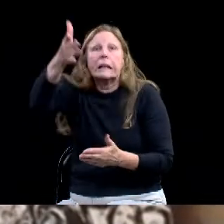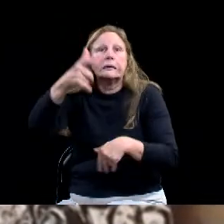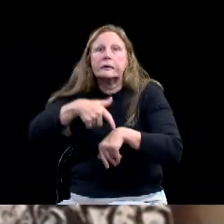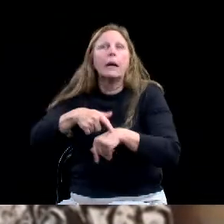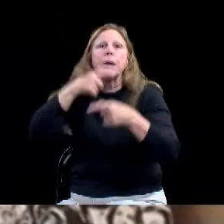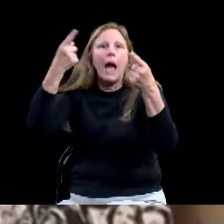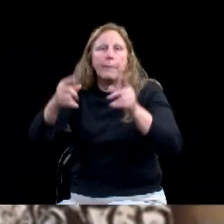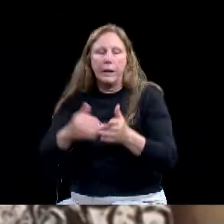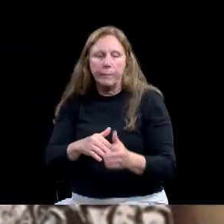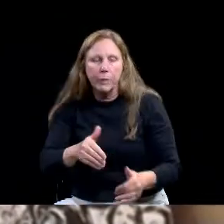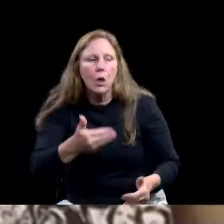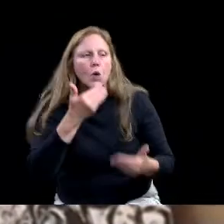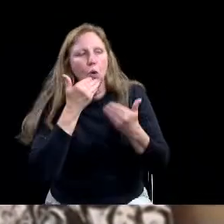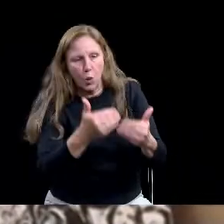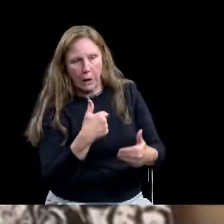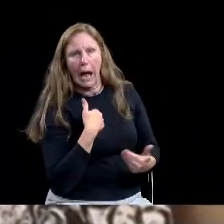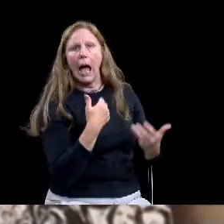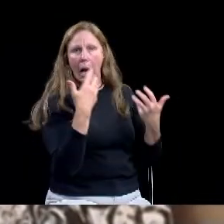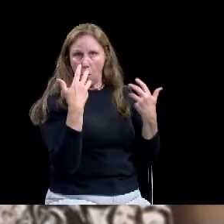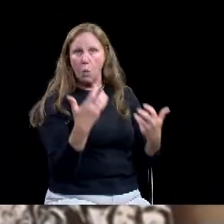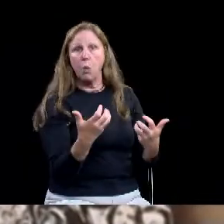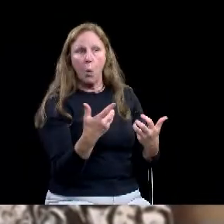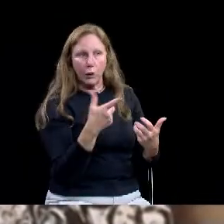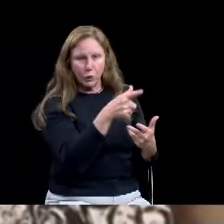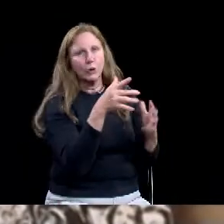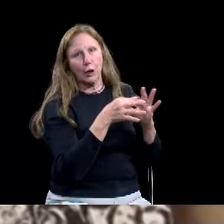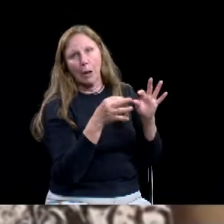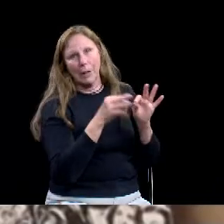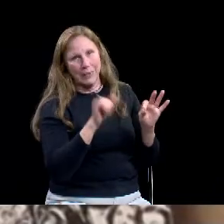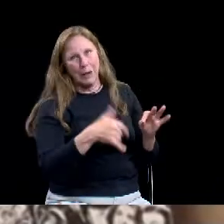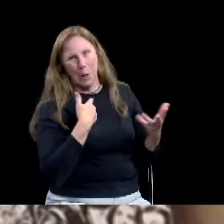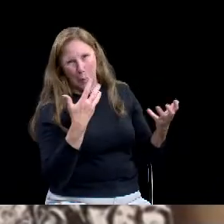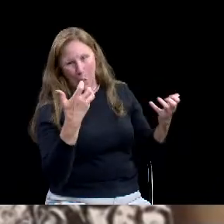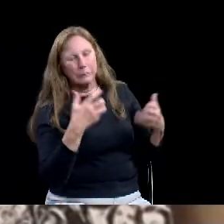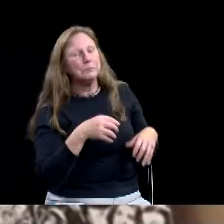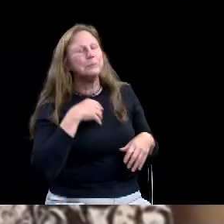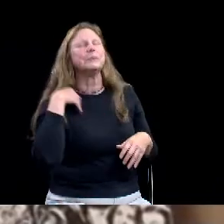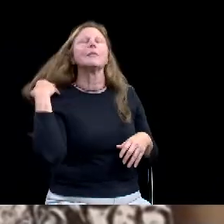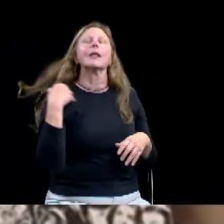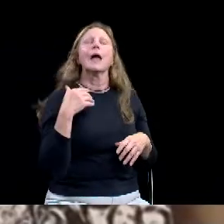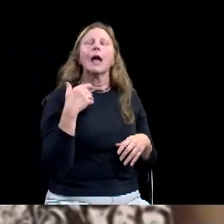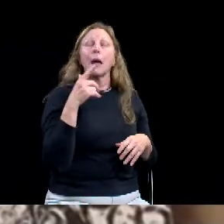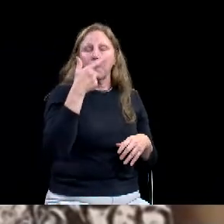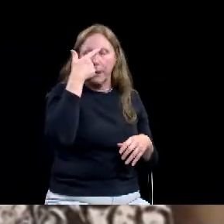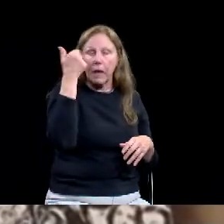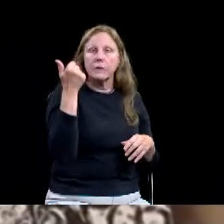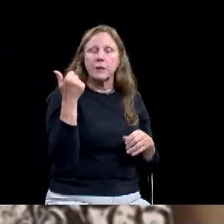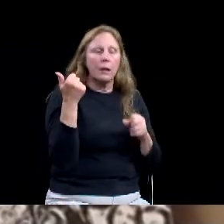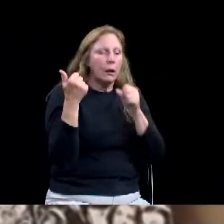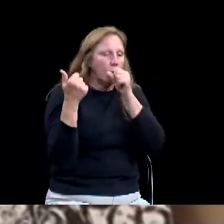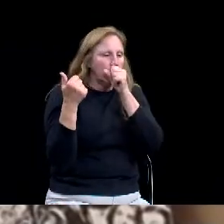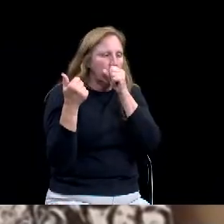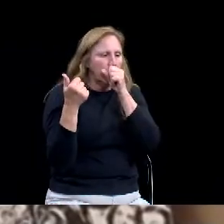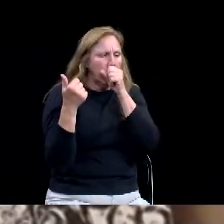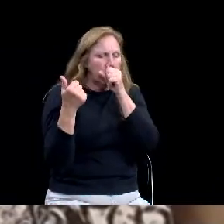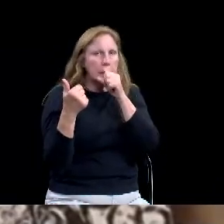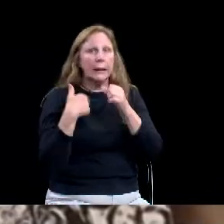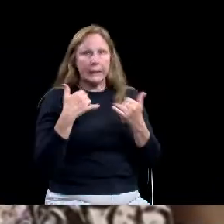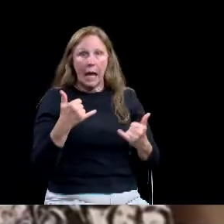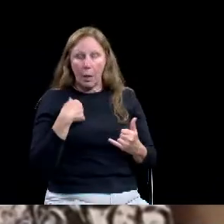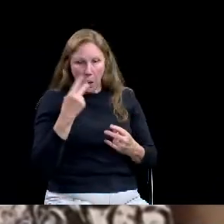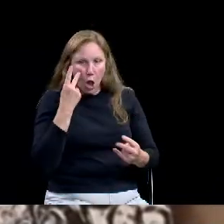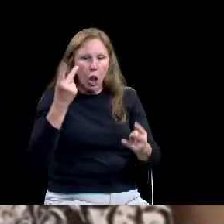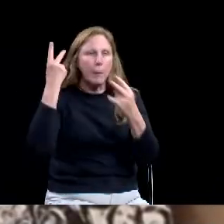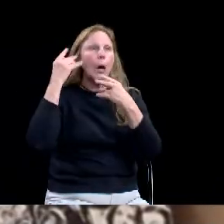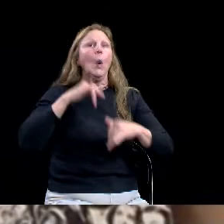where our shortfalls were in this. And so if anything that we can do from any of the monies, whether it be